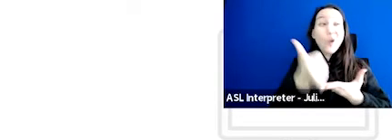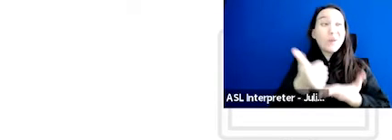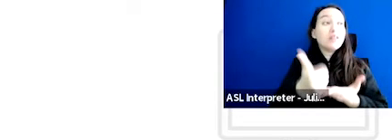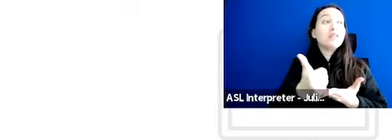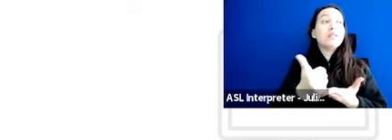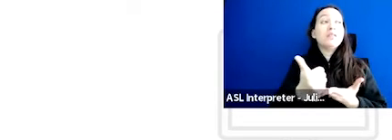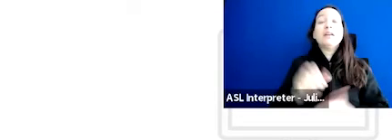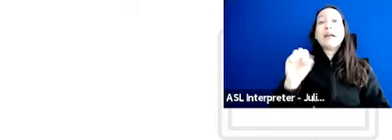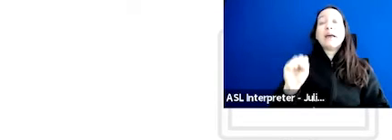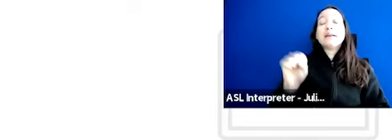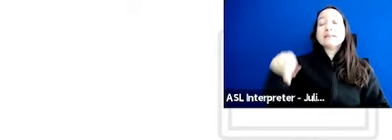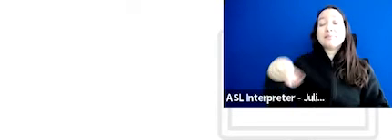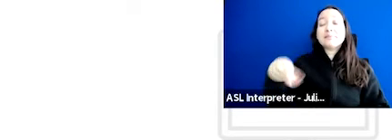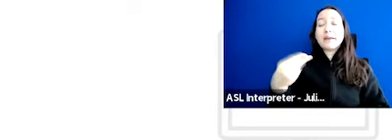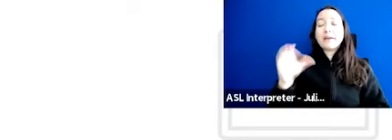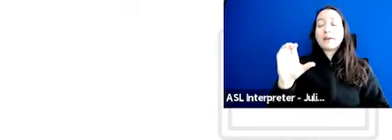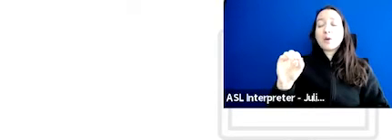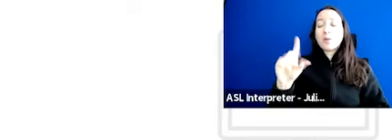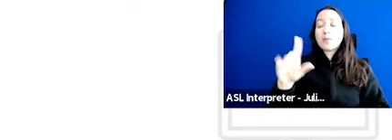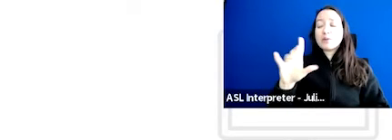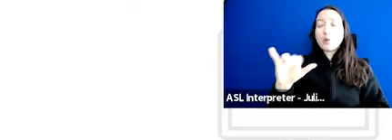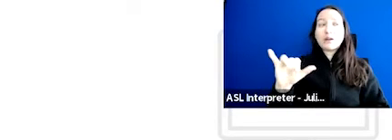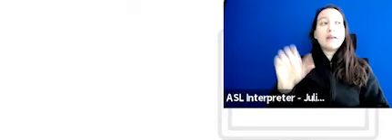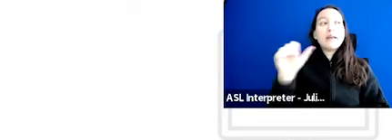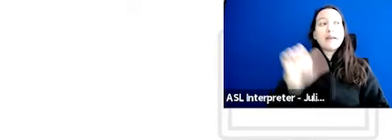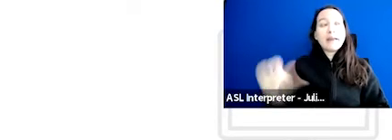to contact SPH collaboratory at UIC.edu.